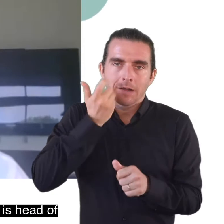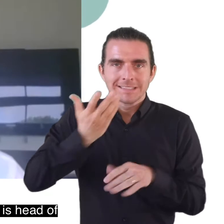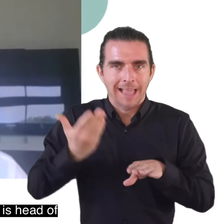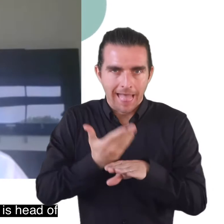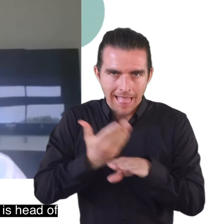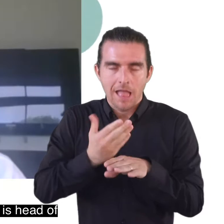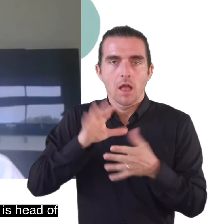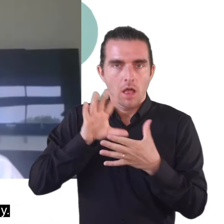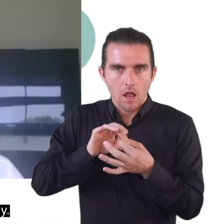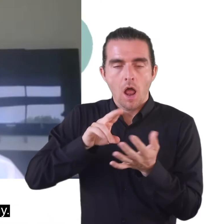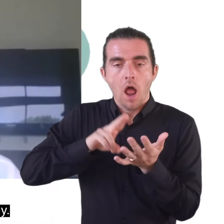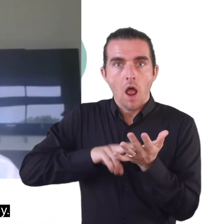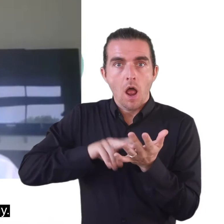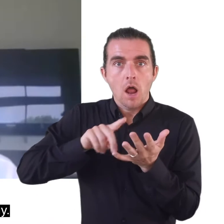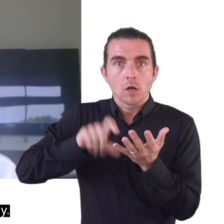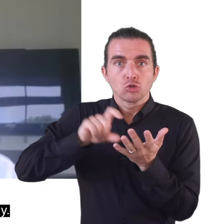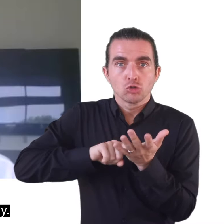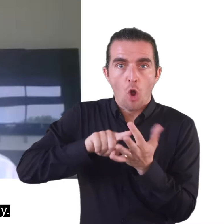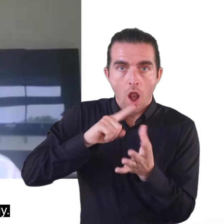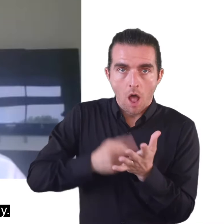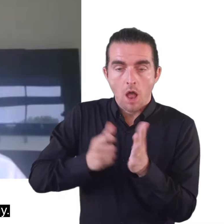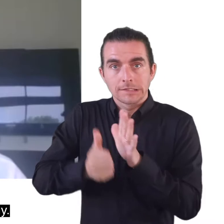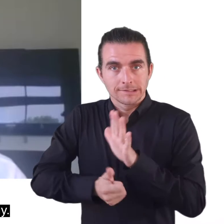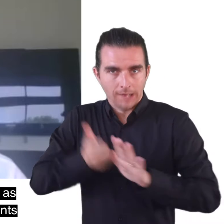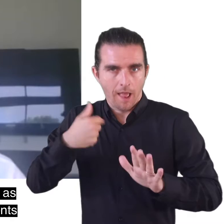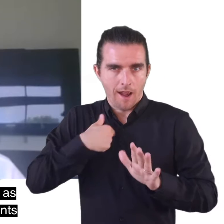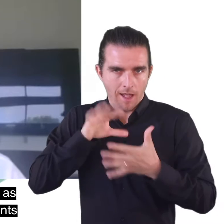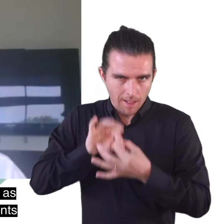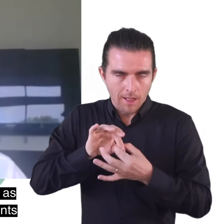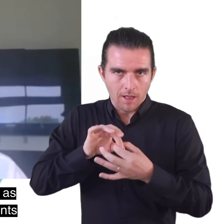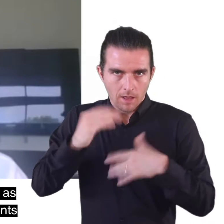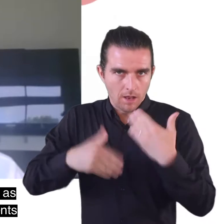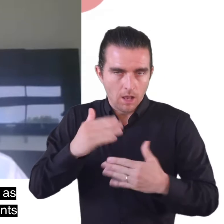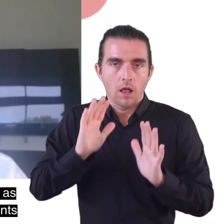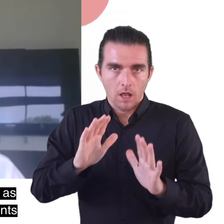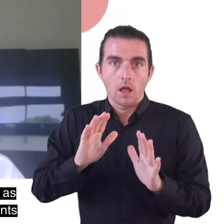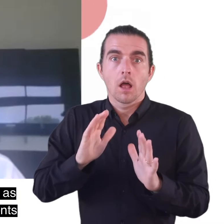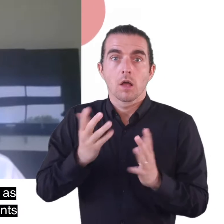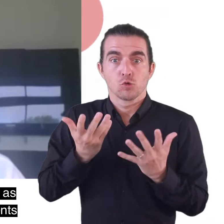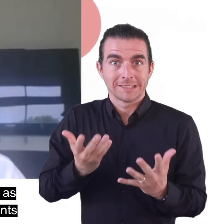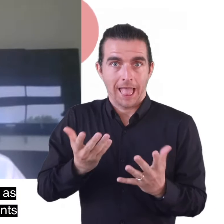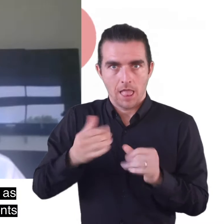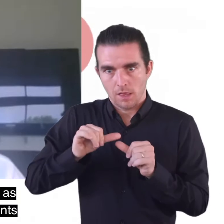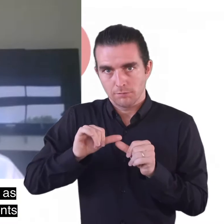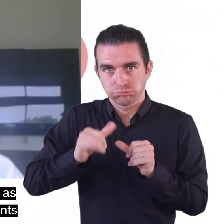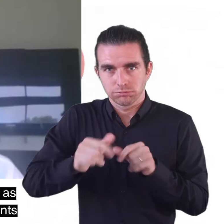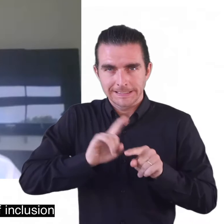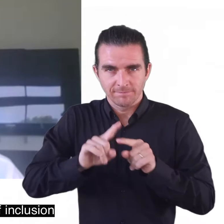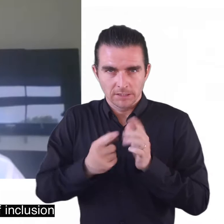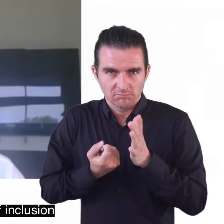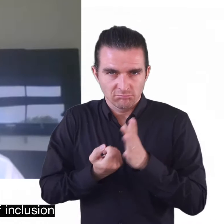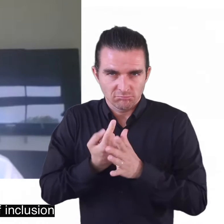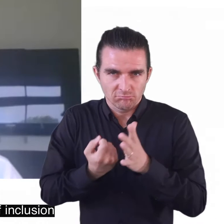job um which is uh head of uh nuclear skills uh strategy um and we're here today as part of a a series of